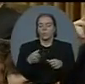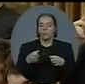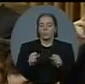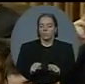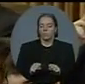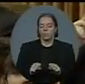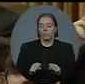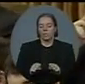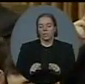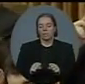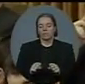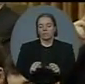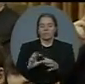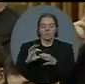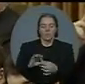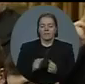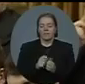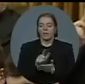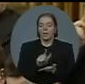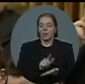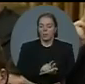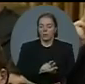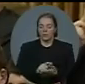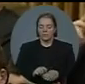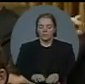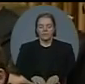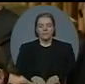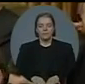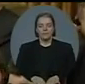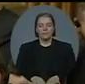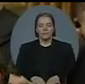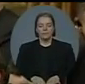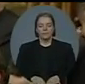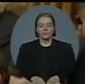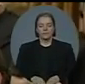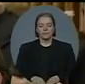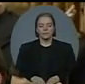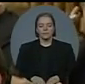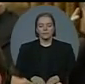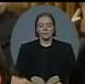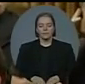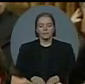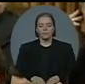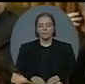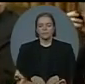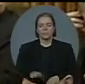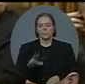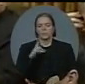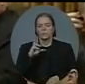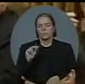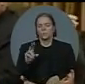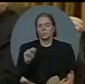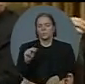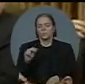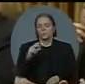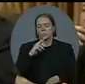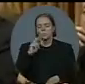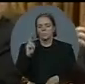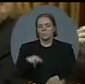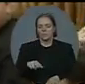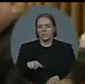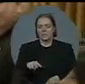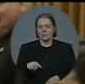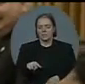Mr. Speaker, no such thing. The minister has actually performed quite impressively since she became minister. And as a result last year,